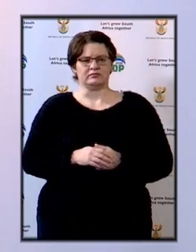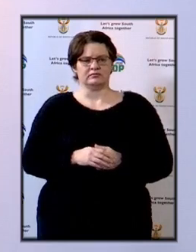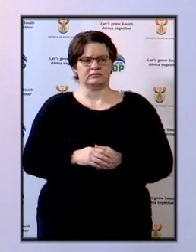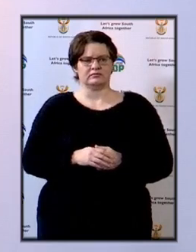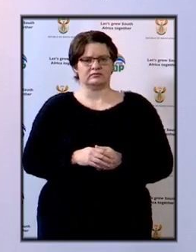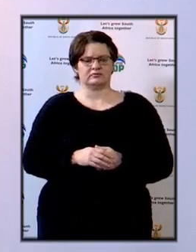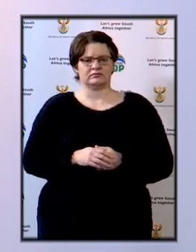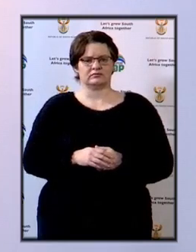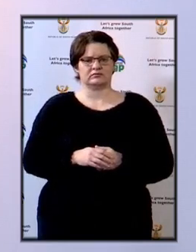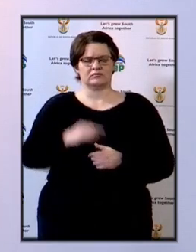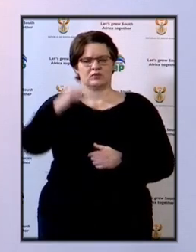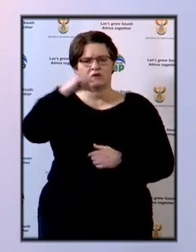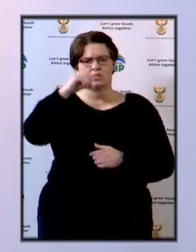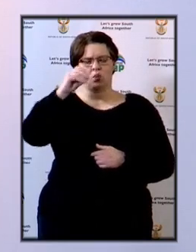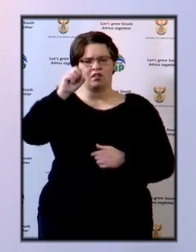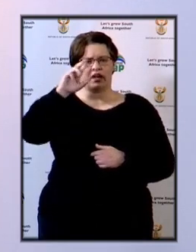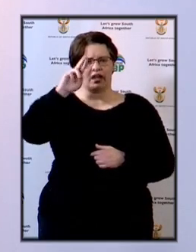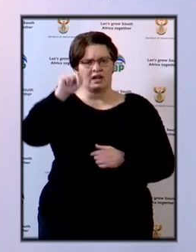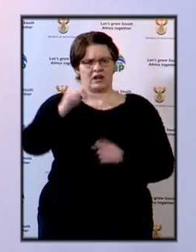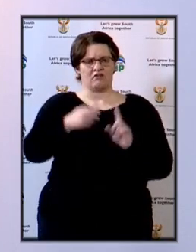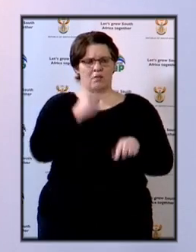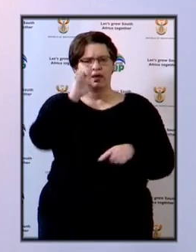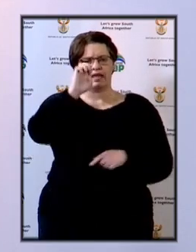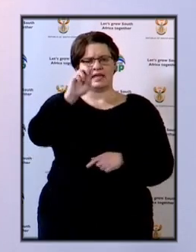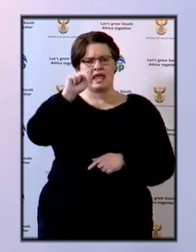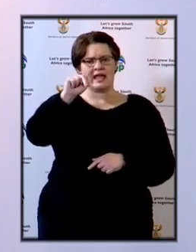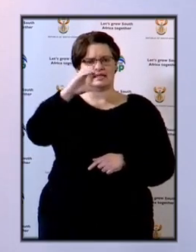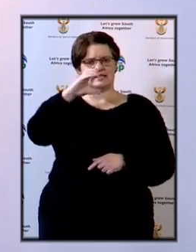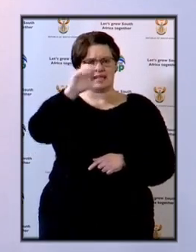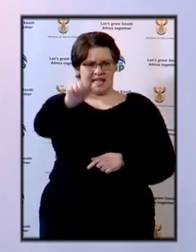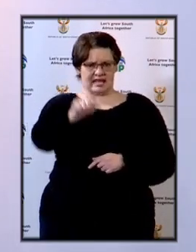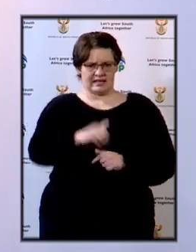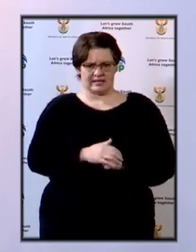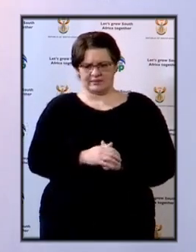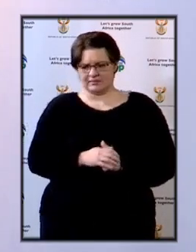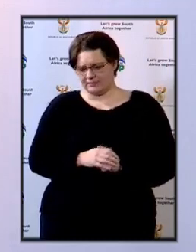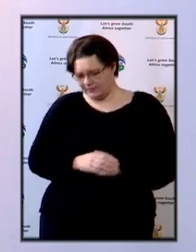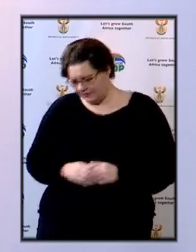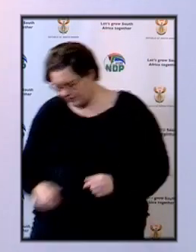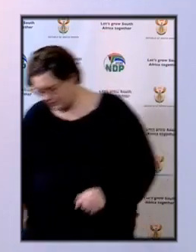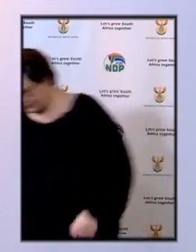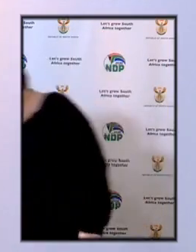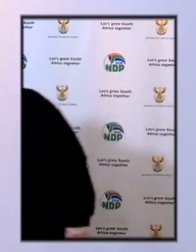yes I have Govan from ENCR govan